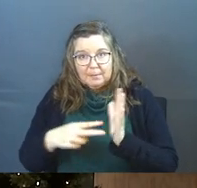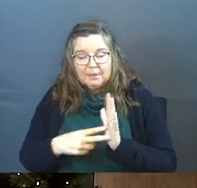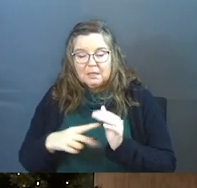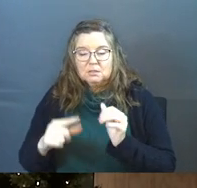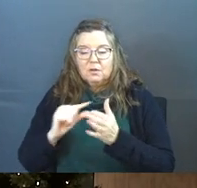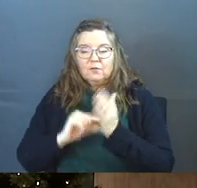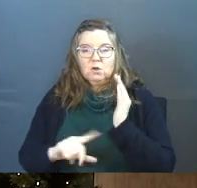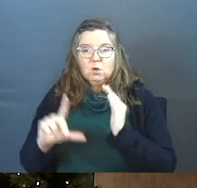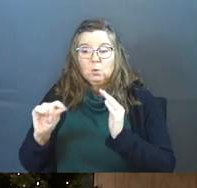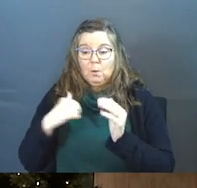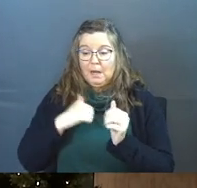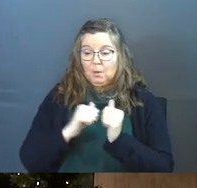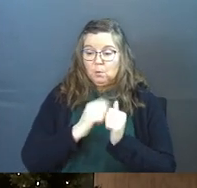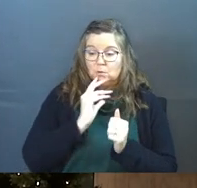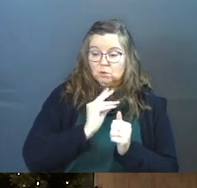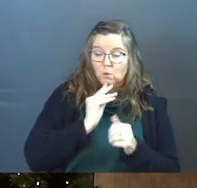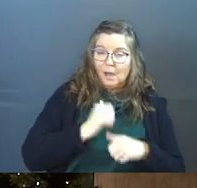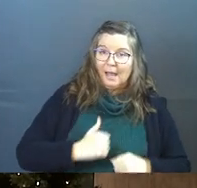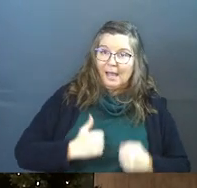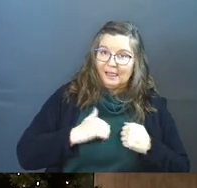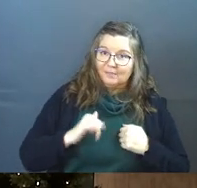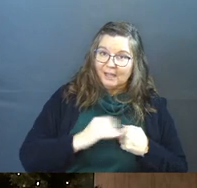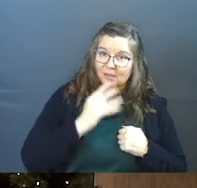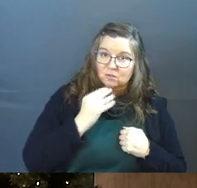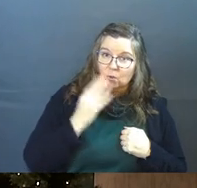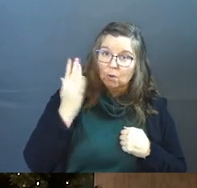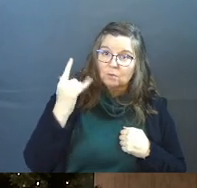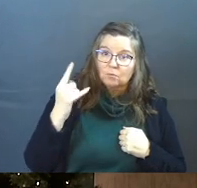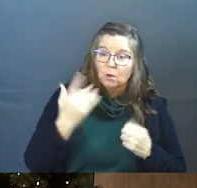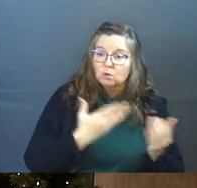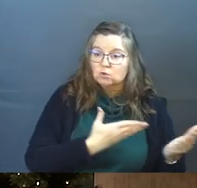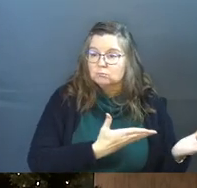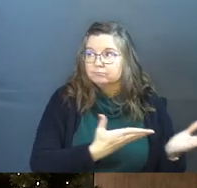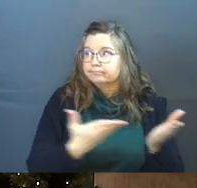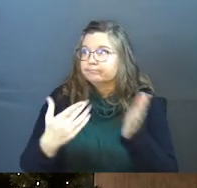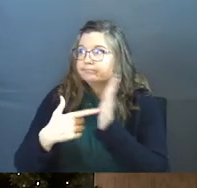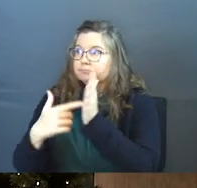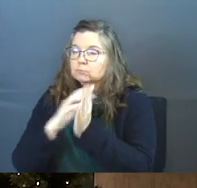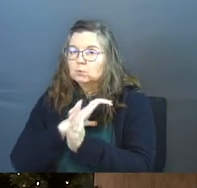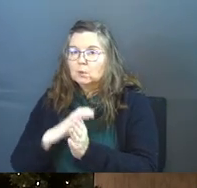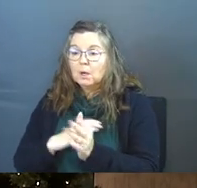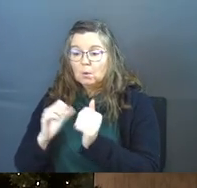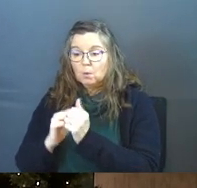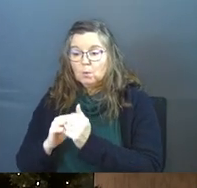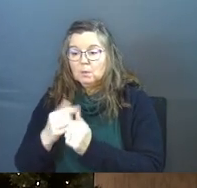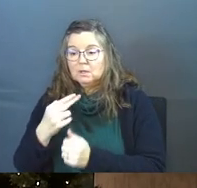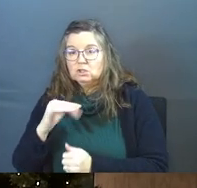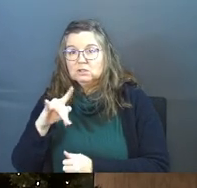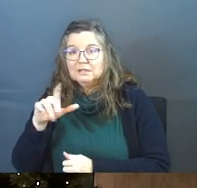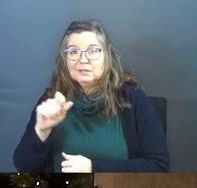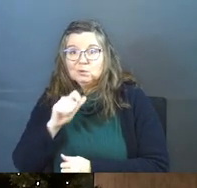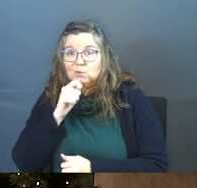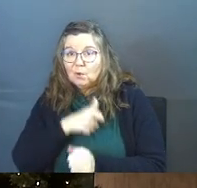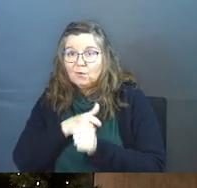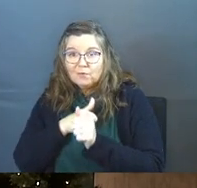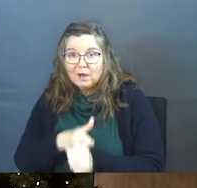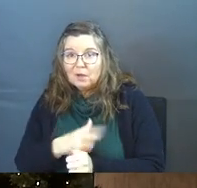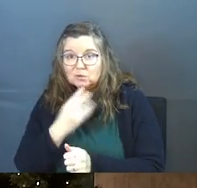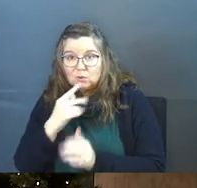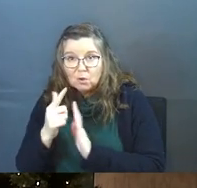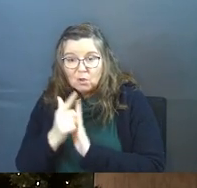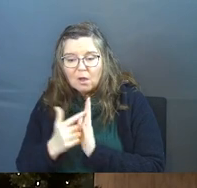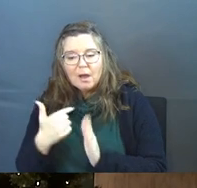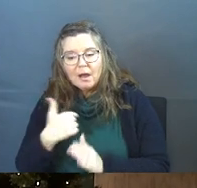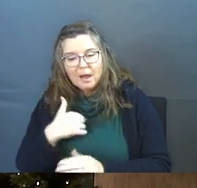Verse 20, when I was with the Jews, I lived like a Jew to bring the Jews to Christ. When I'm with the Gentiles who did not follow the Jewish